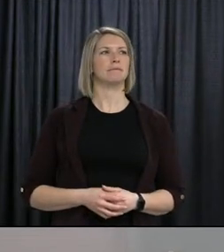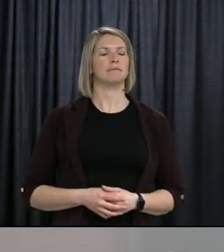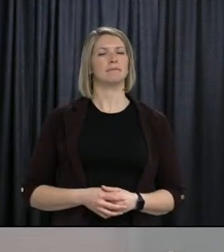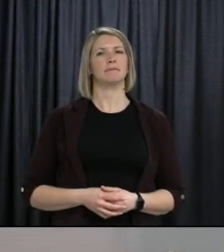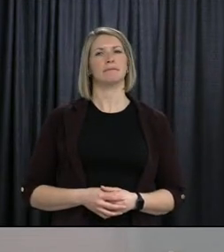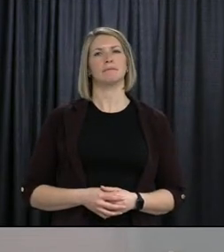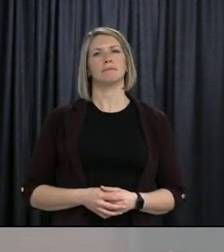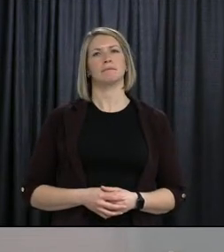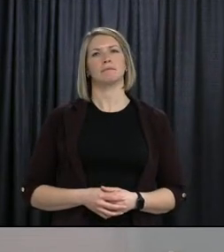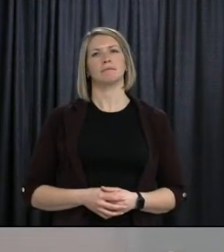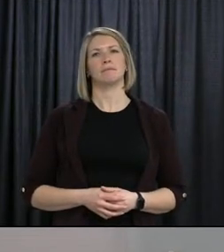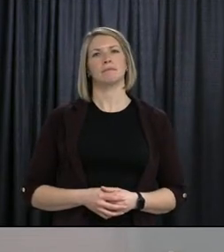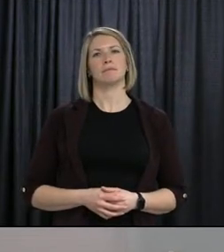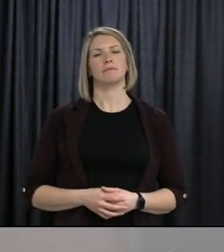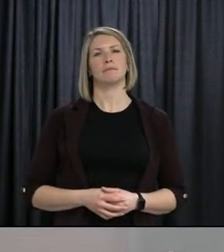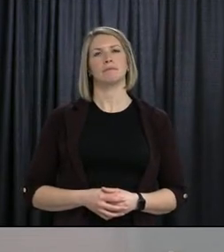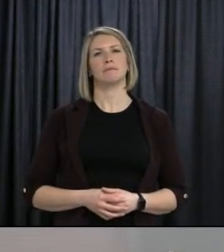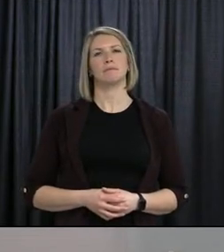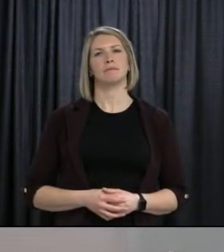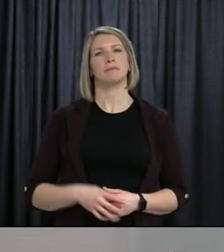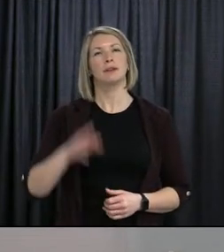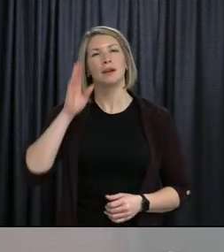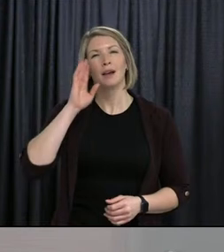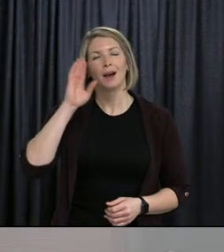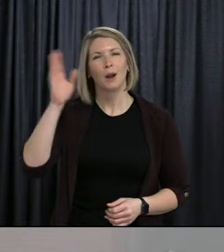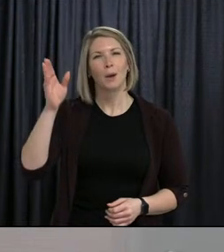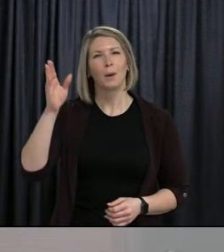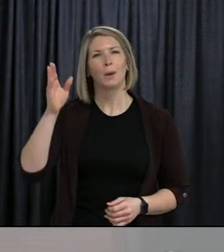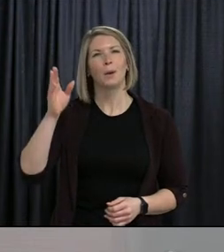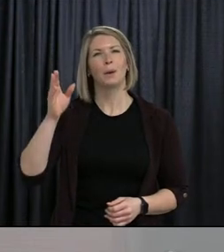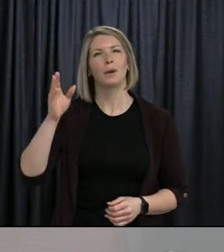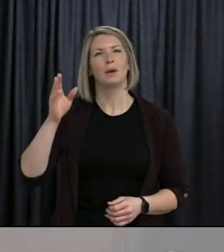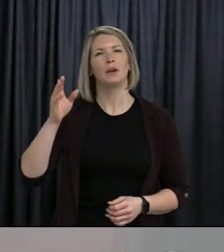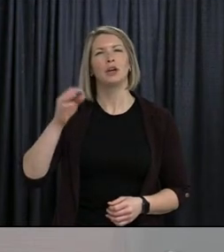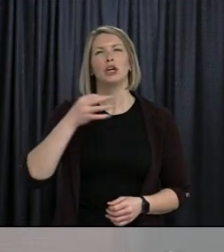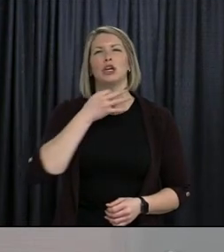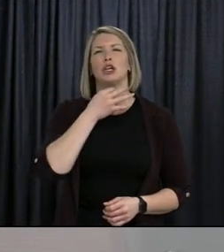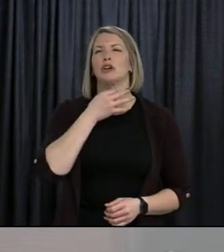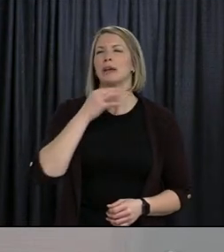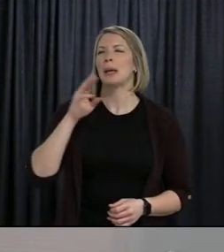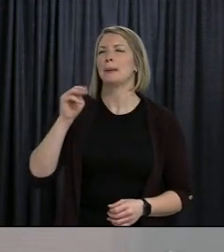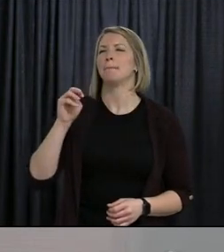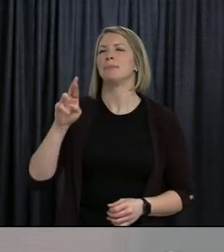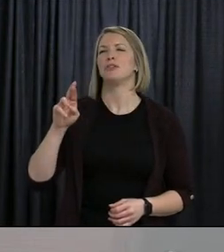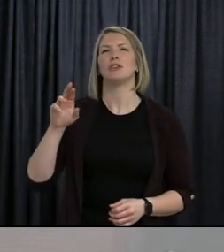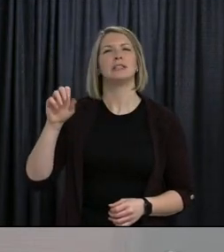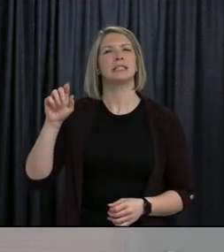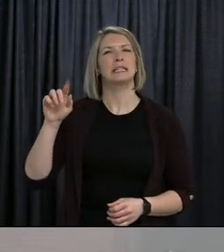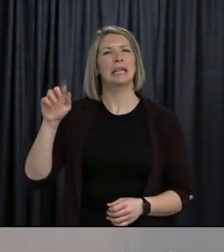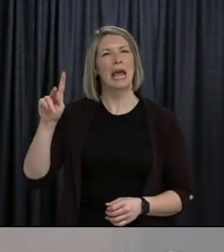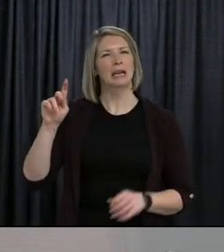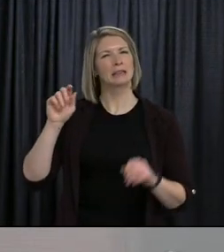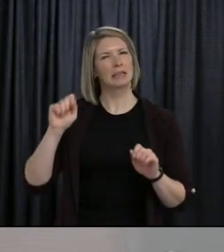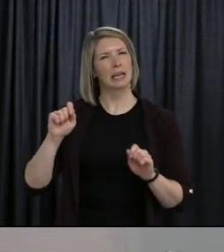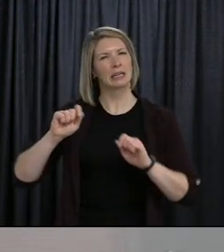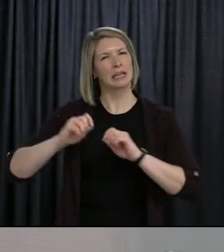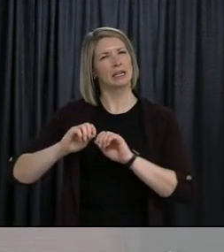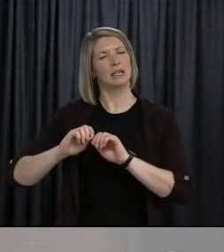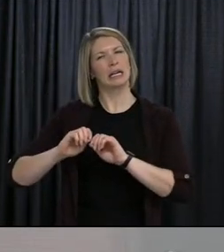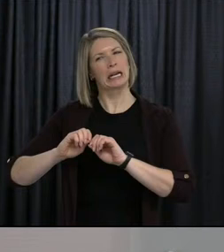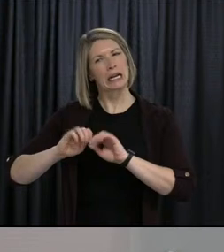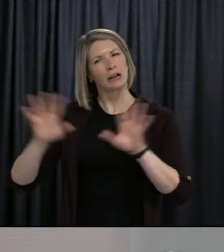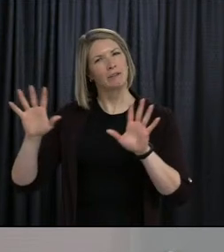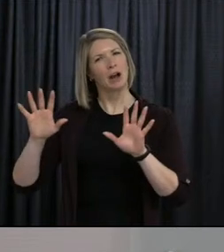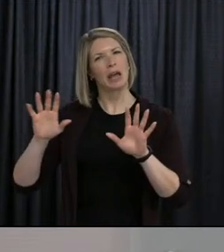Hello. I'm wondering if Mr. Stack could elaborate a bit on NLESC's role in relation to